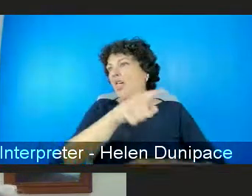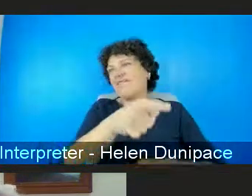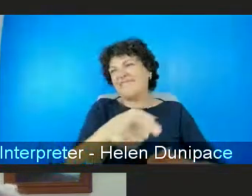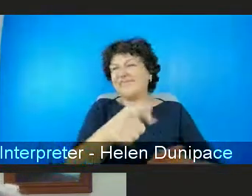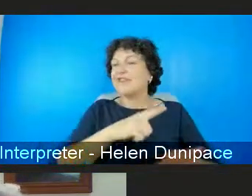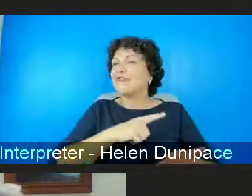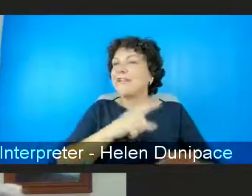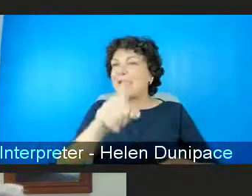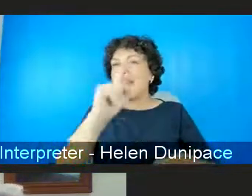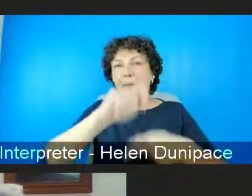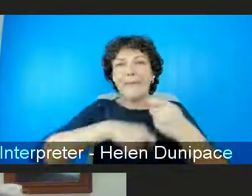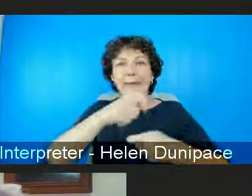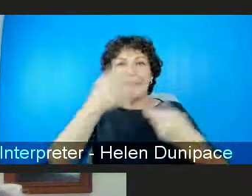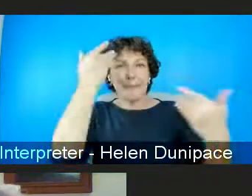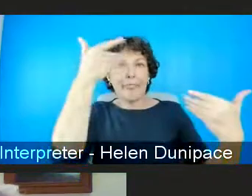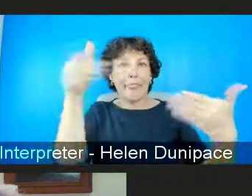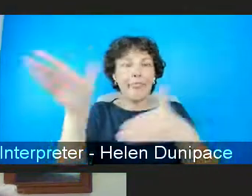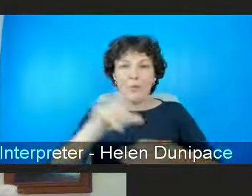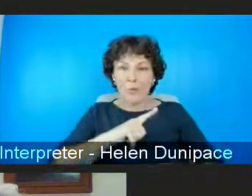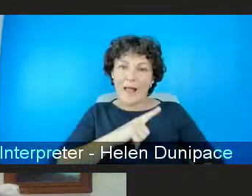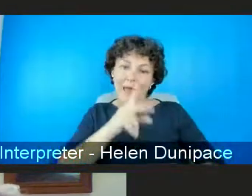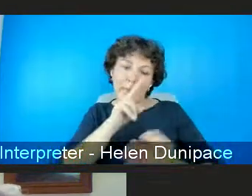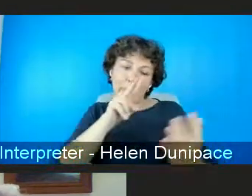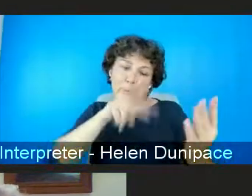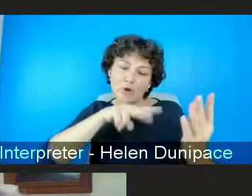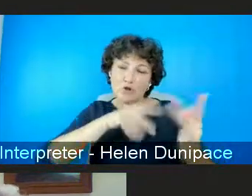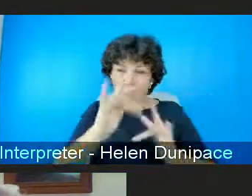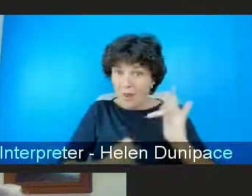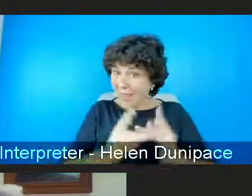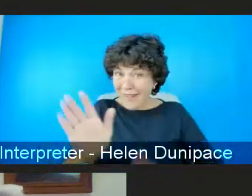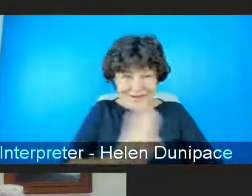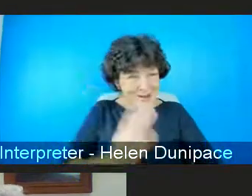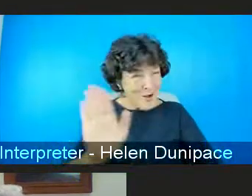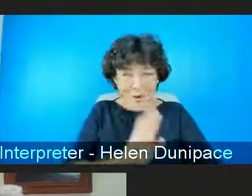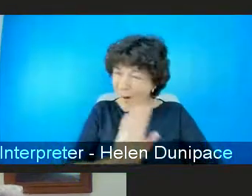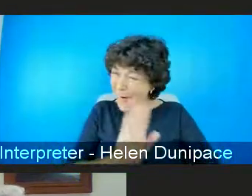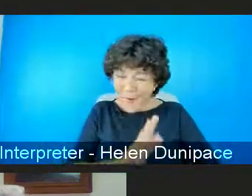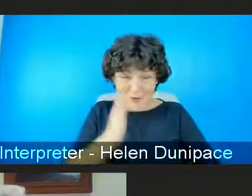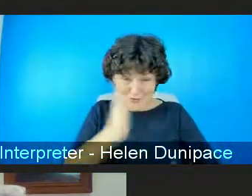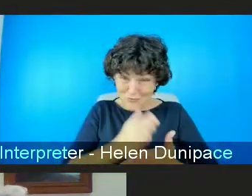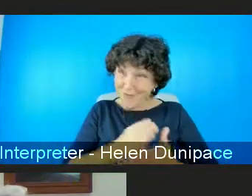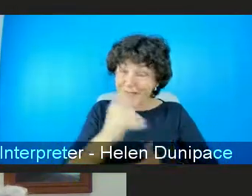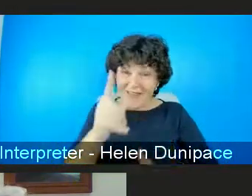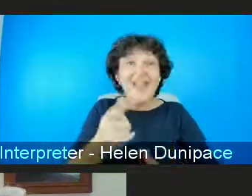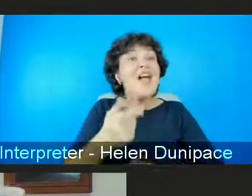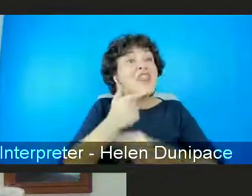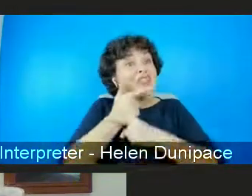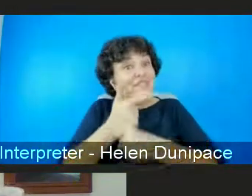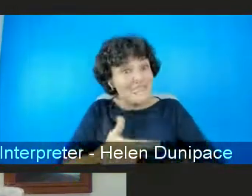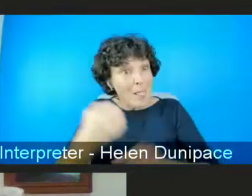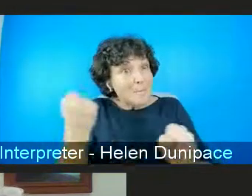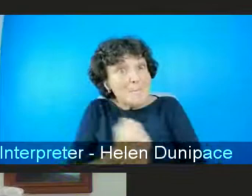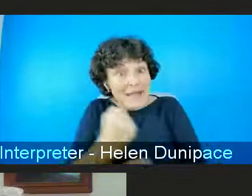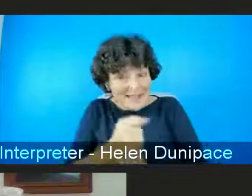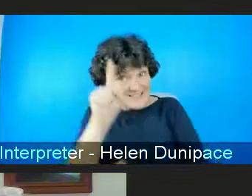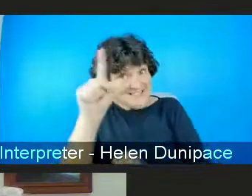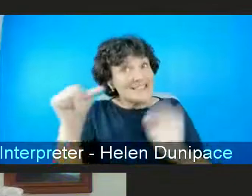these horrible images online but actually it's the industry that's the problem sure yeah